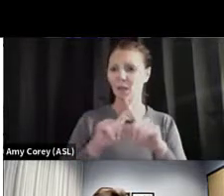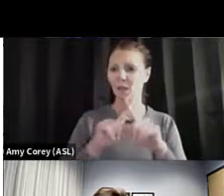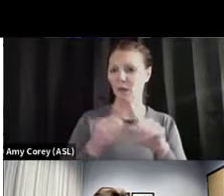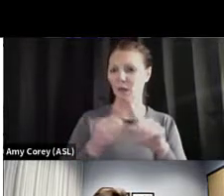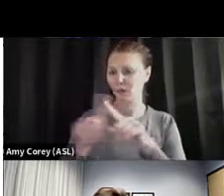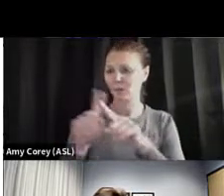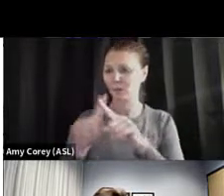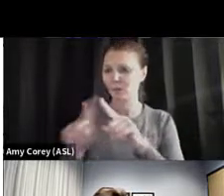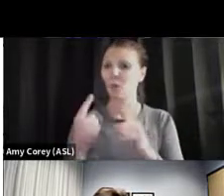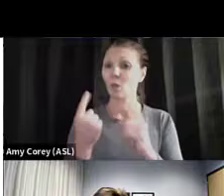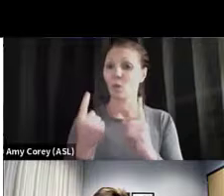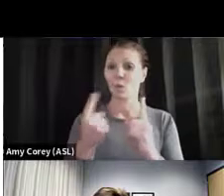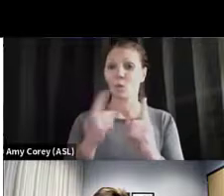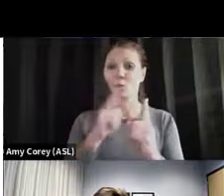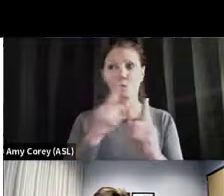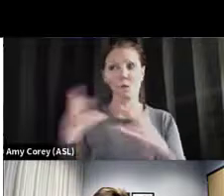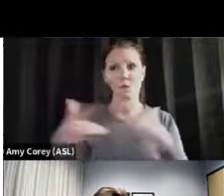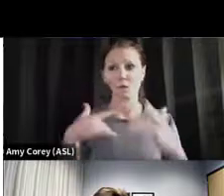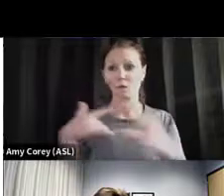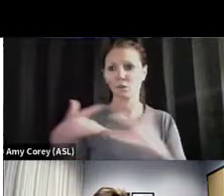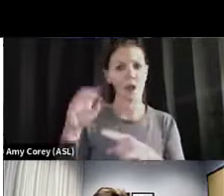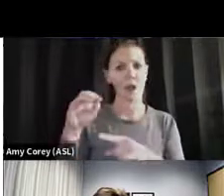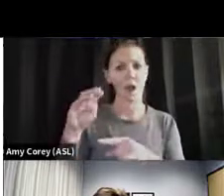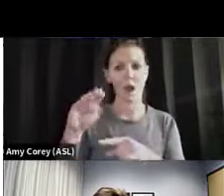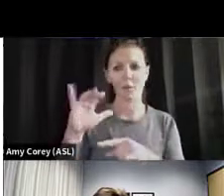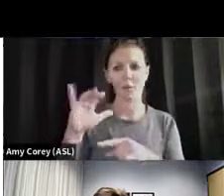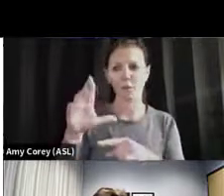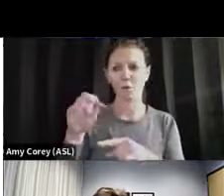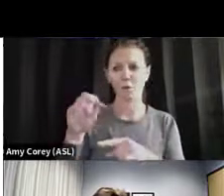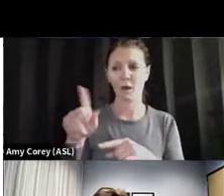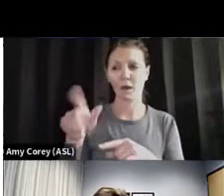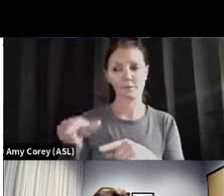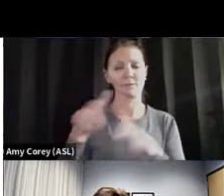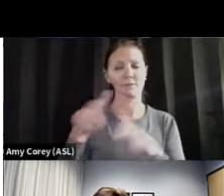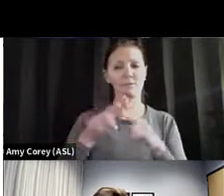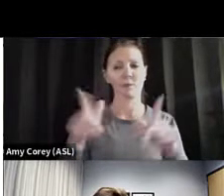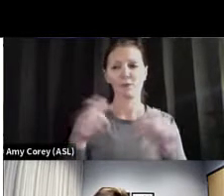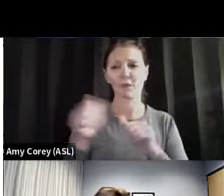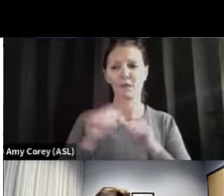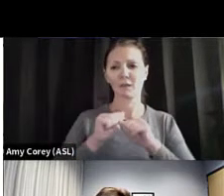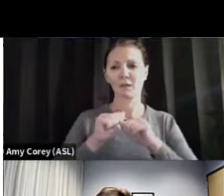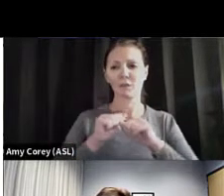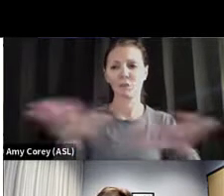that we're concerned about is Omicron, because it really spreads very quickly, and it is here now.